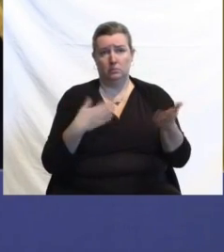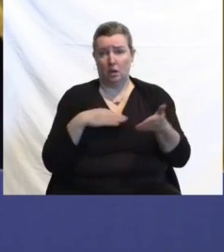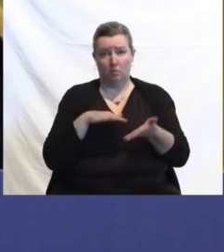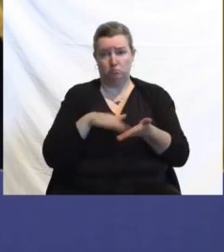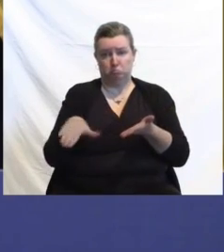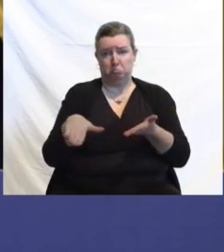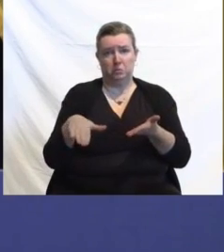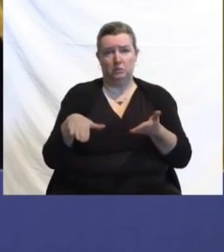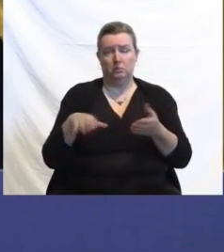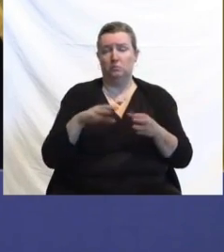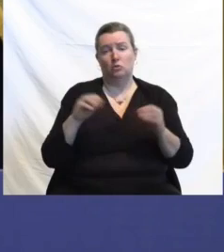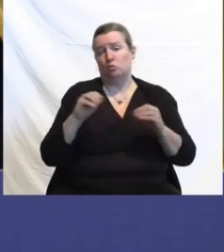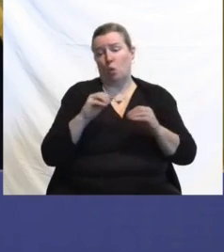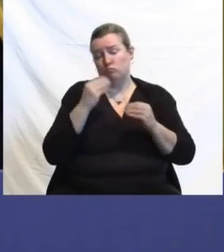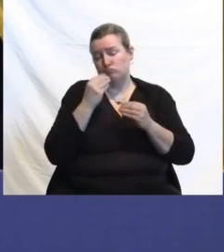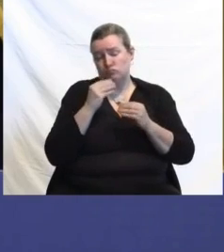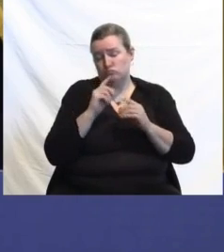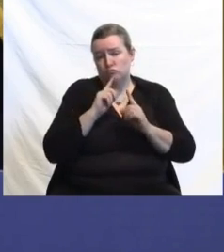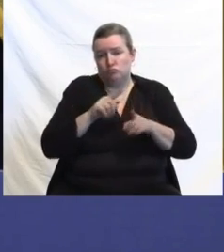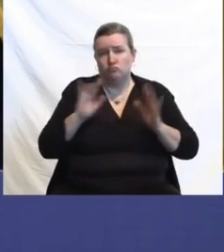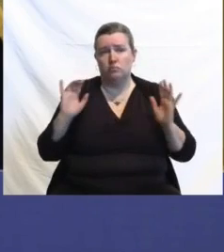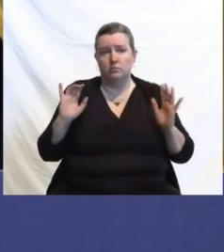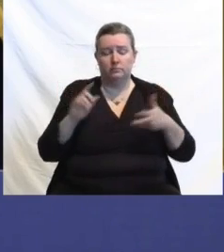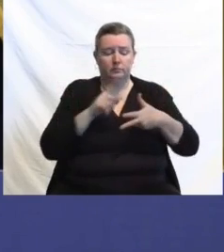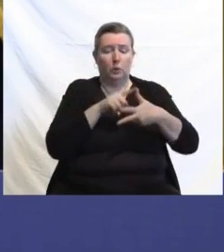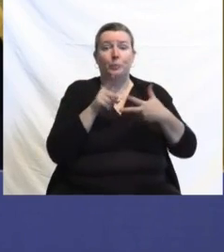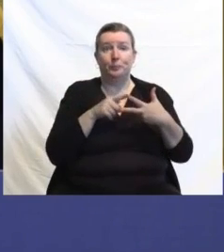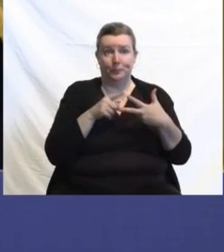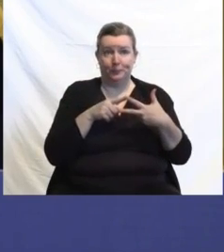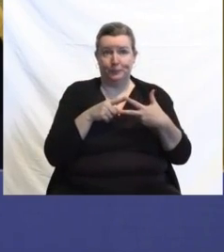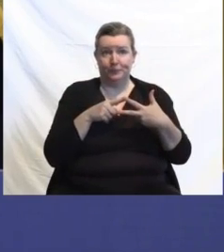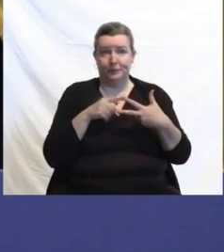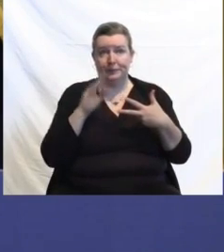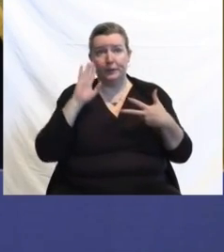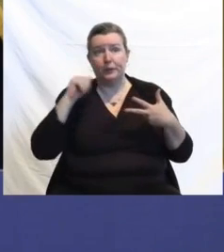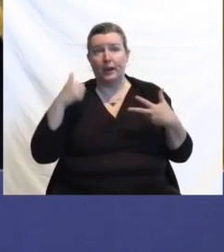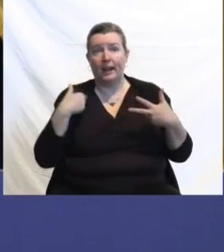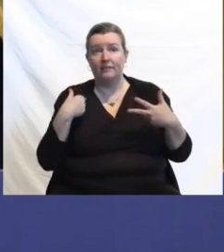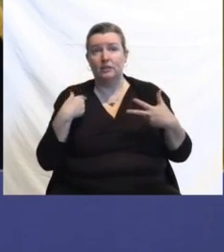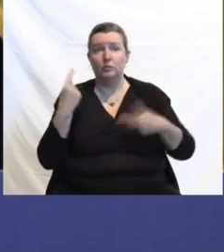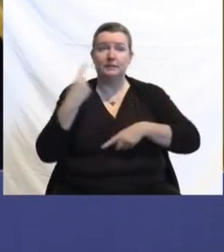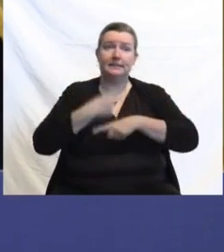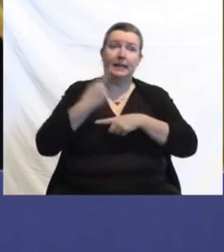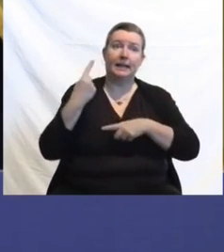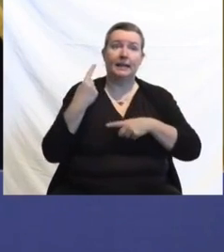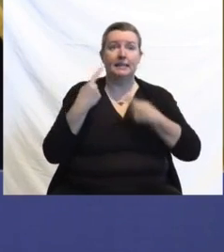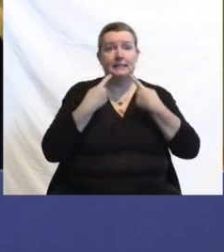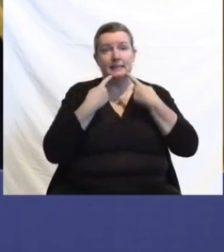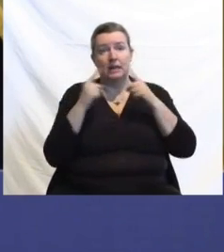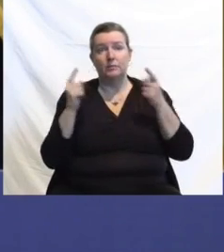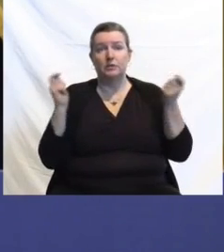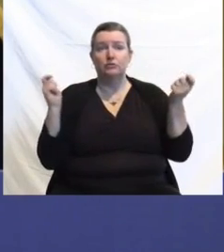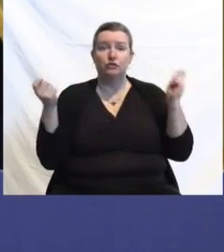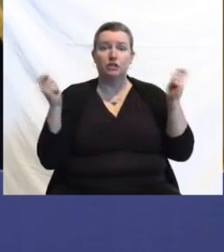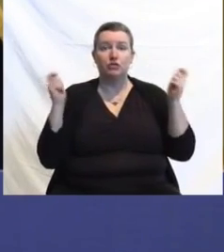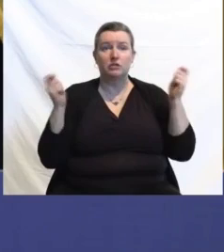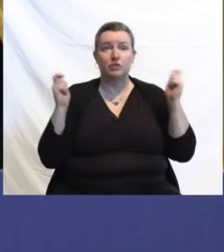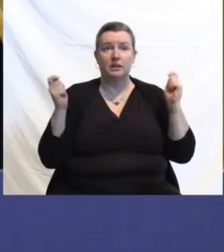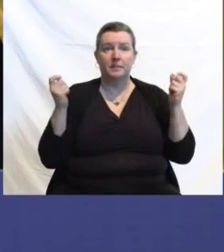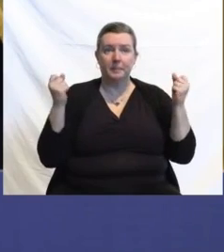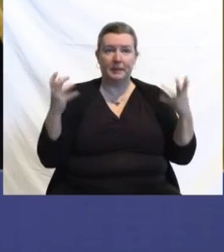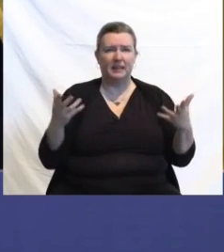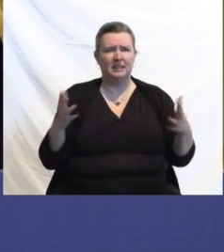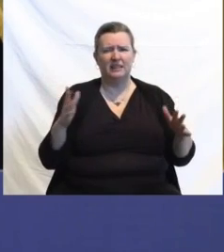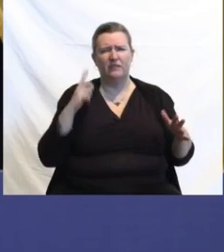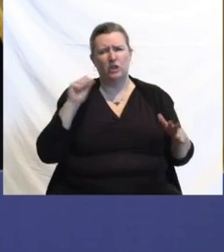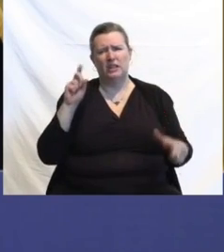I don't think there's going to be one day where we're going to announce a bunch of changes as it relates to the second term in terms of the